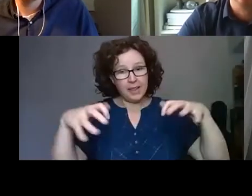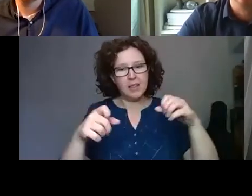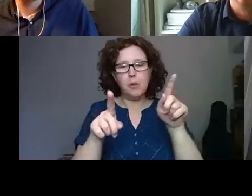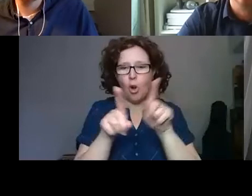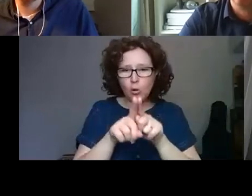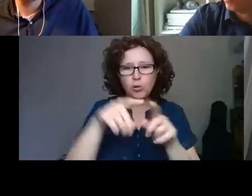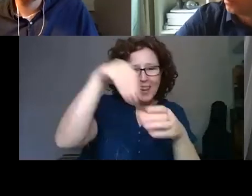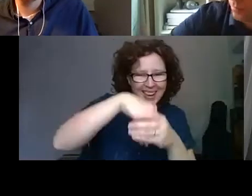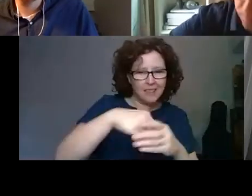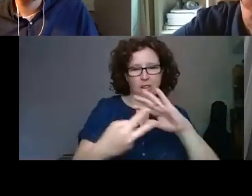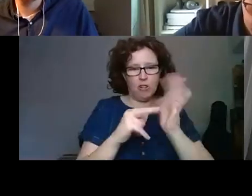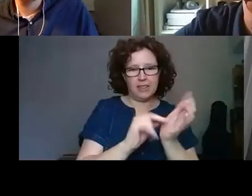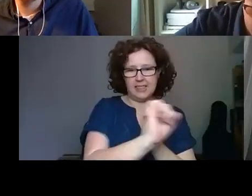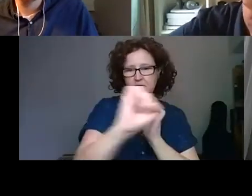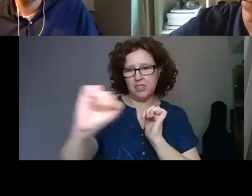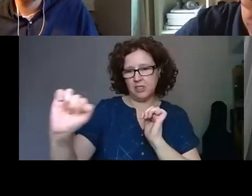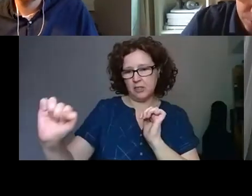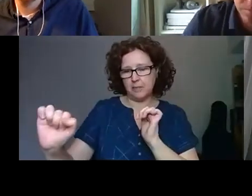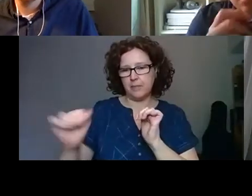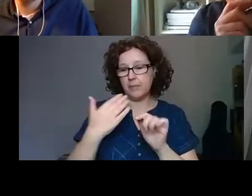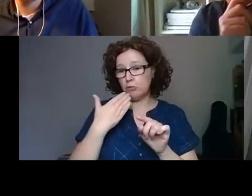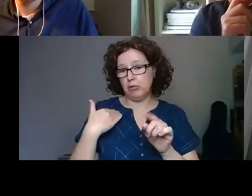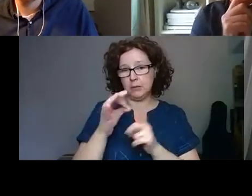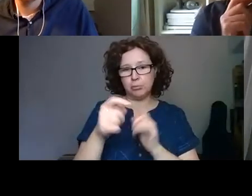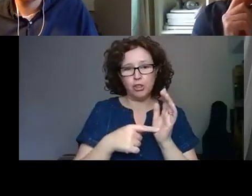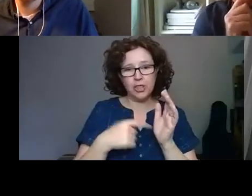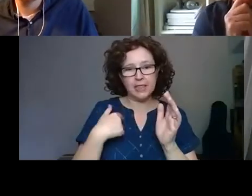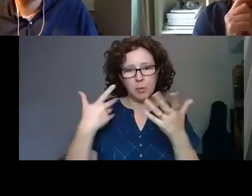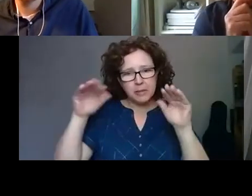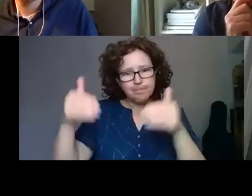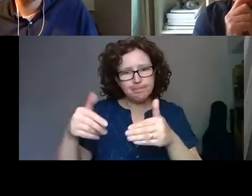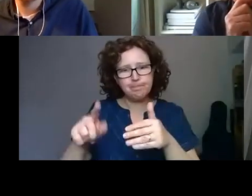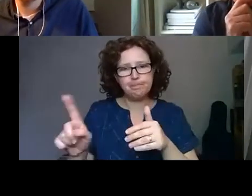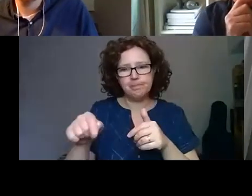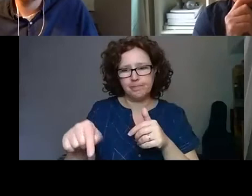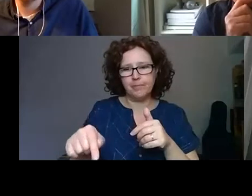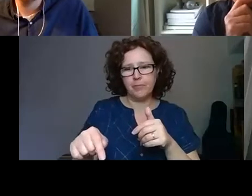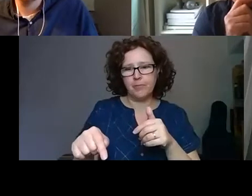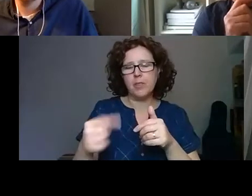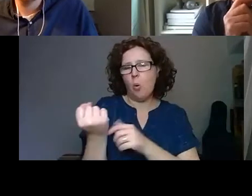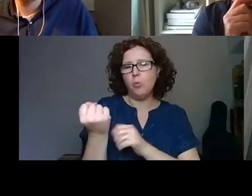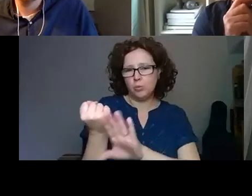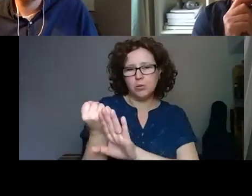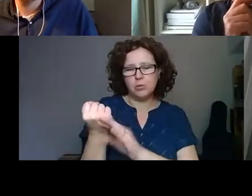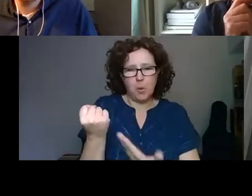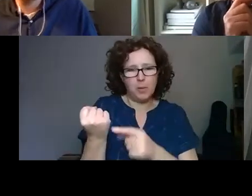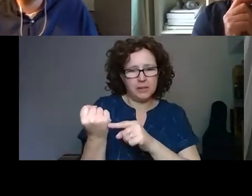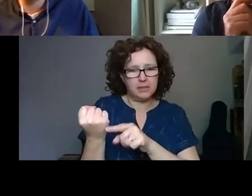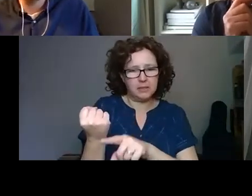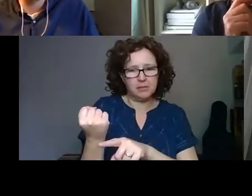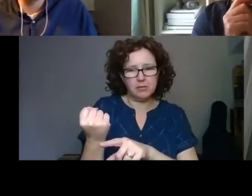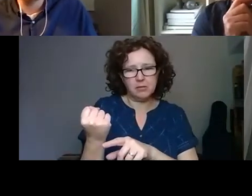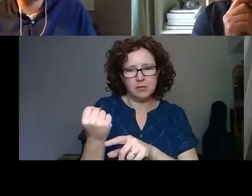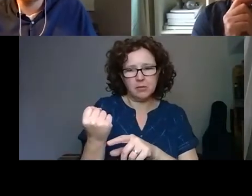within organizations. A recent project that we've been working on and has been put on hold at the moment is